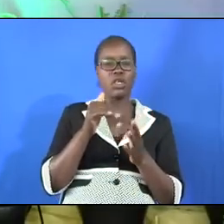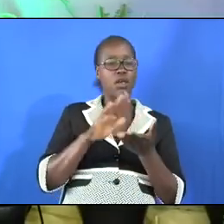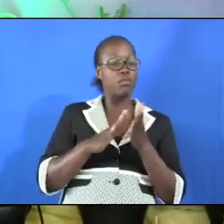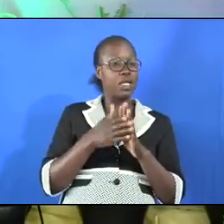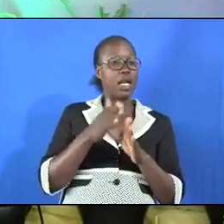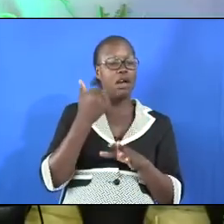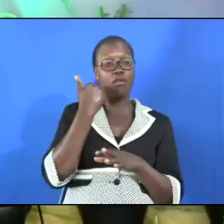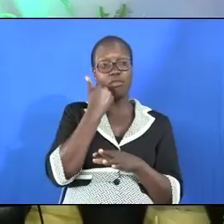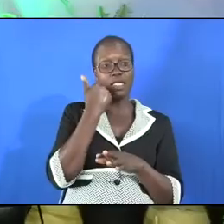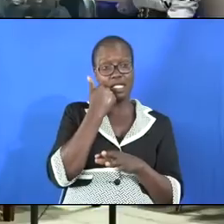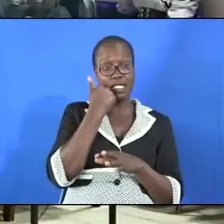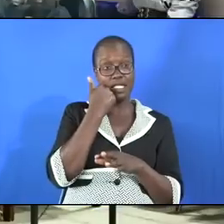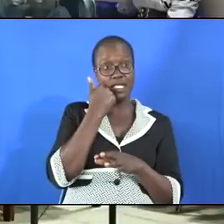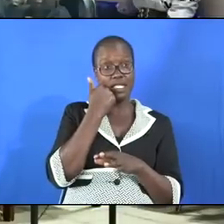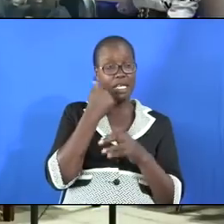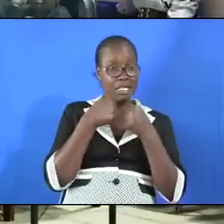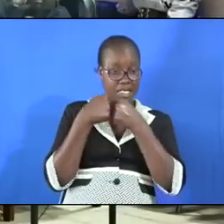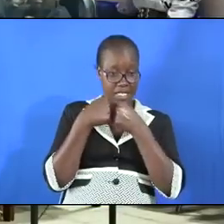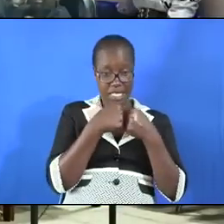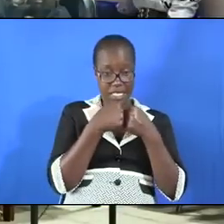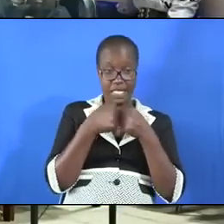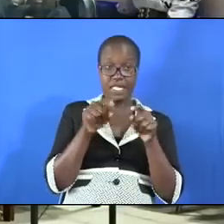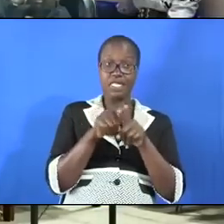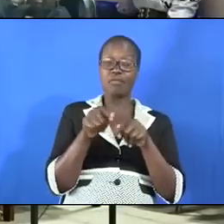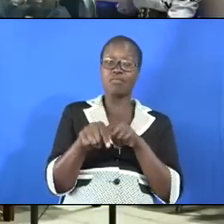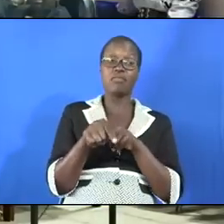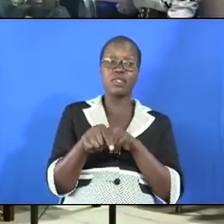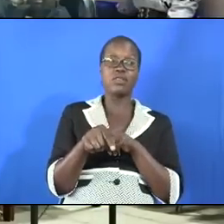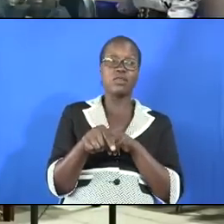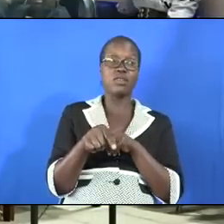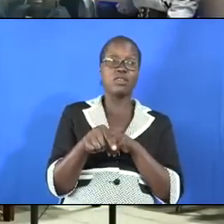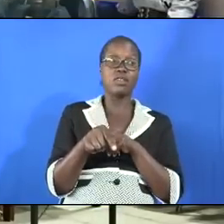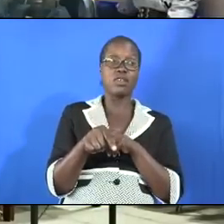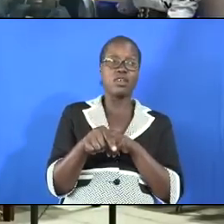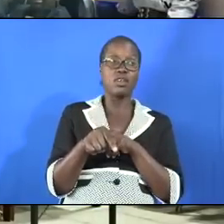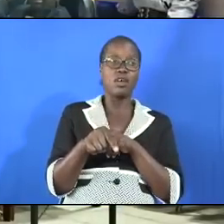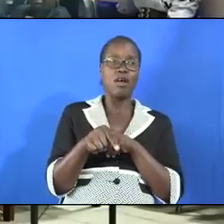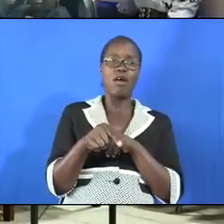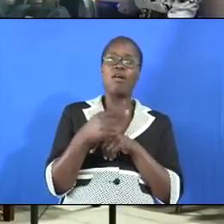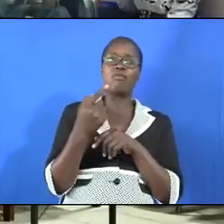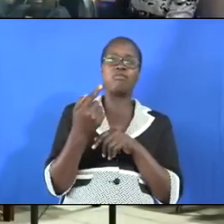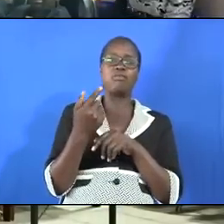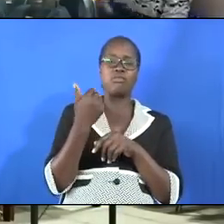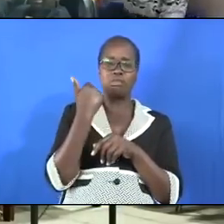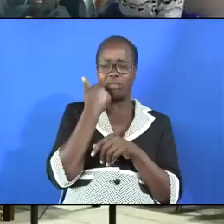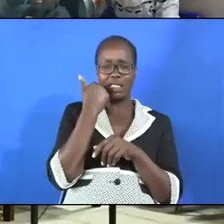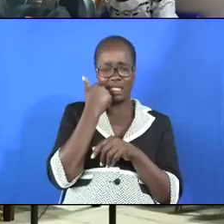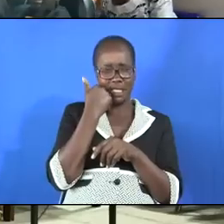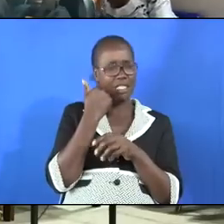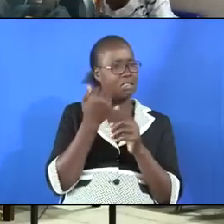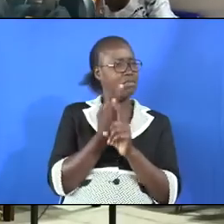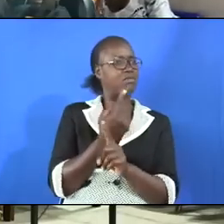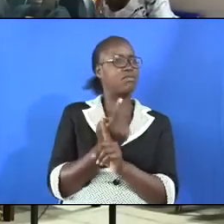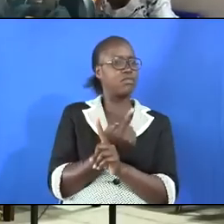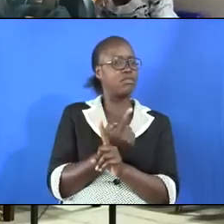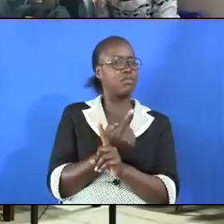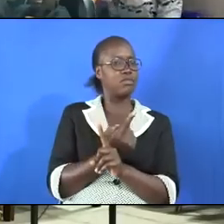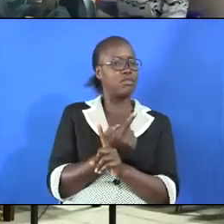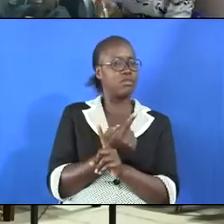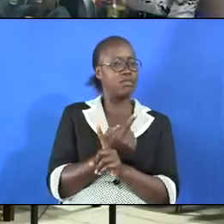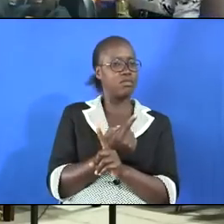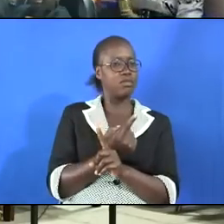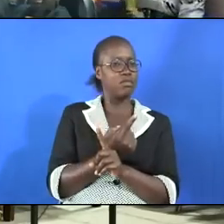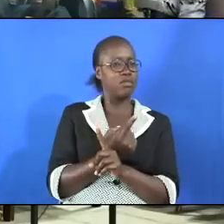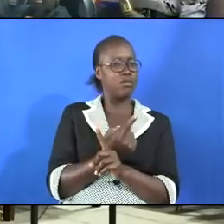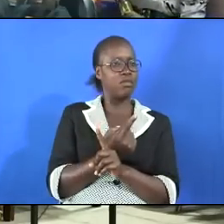challenges like these ones of a dreaded disease leprosy. In